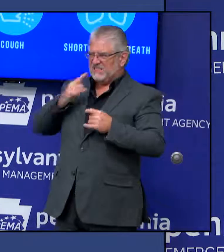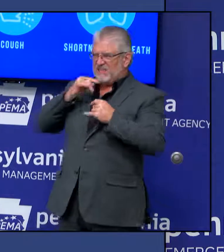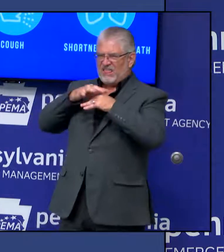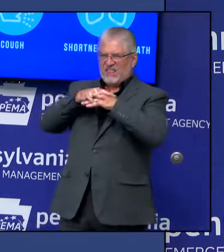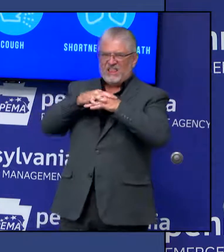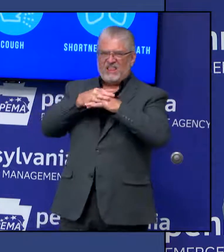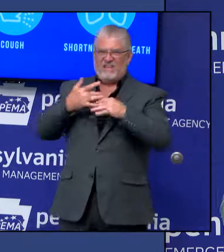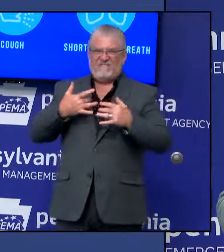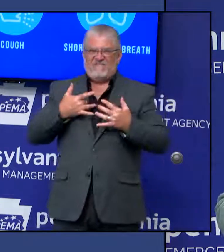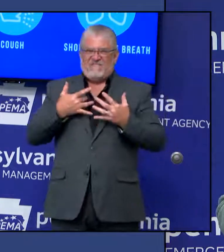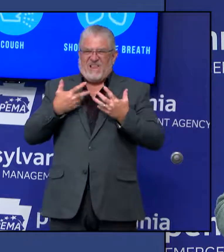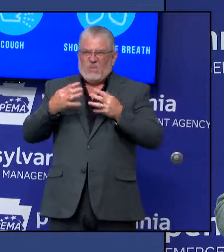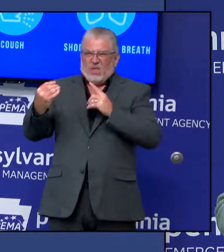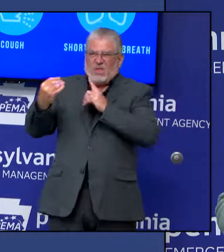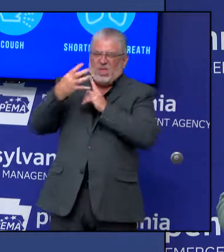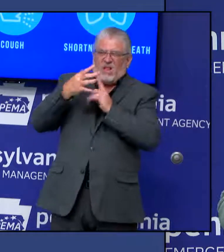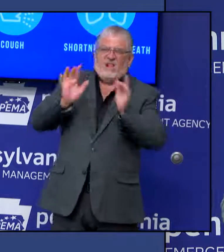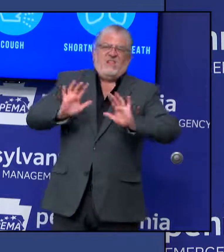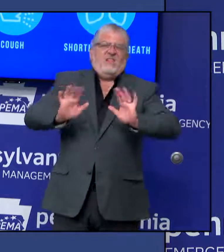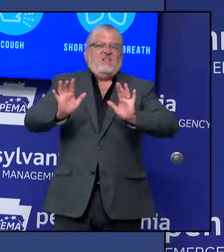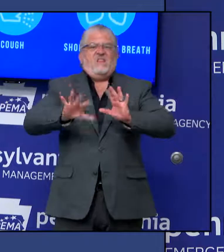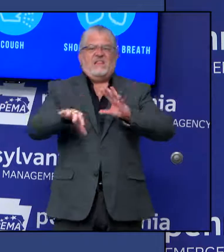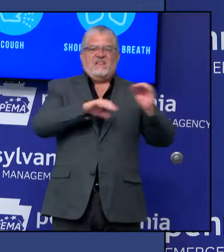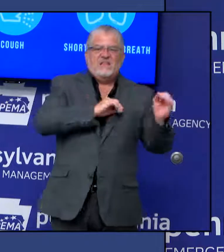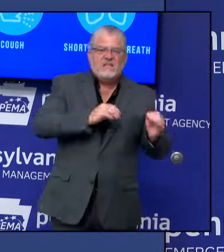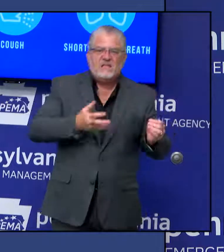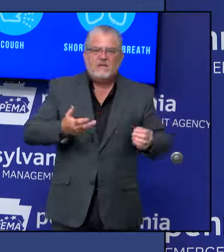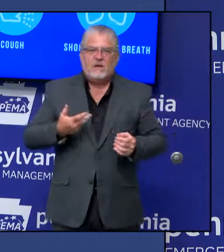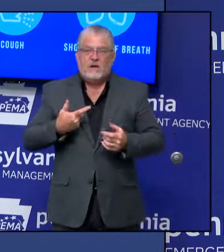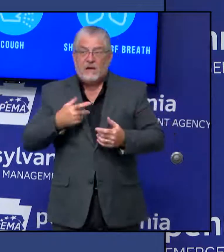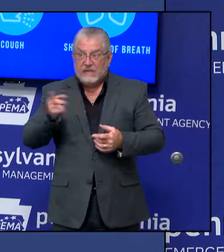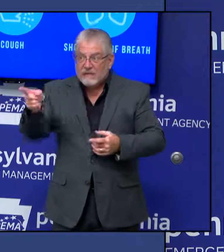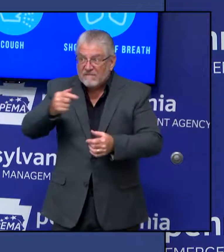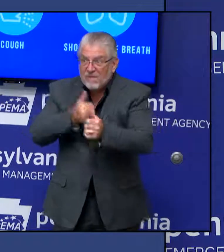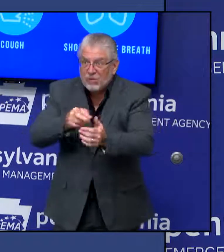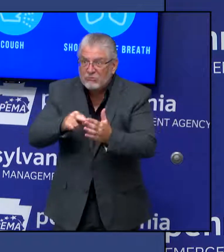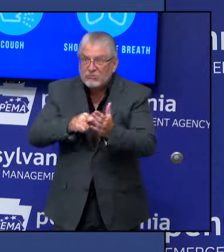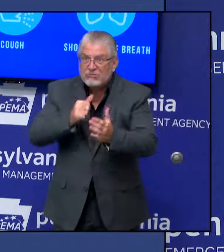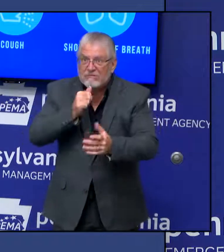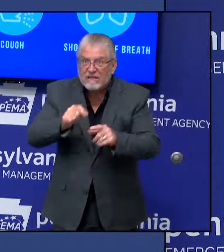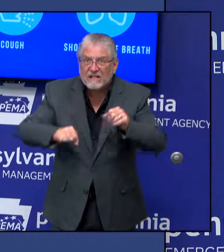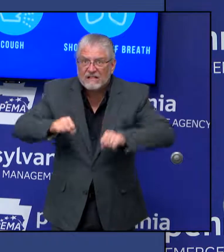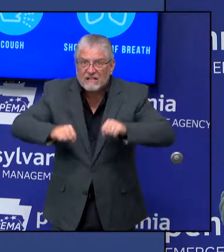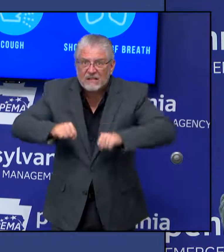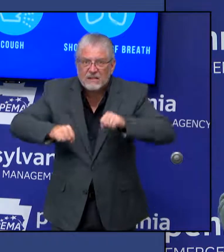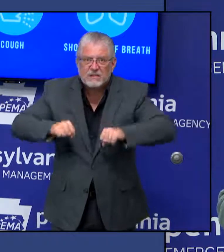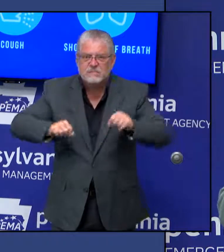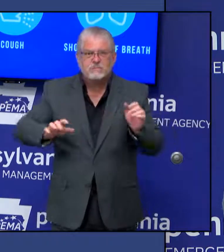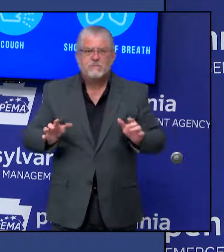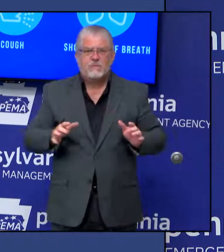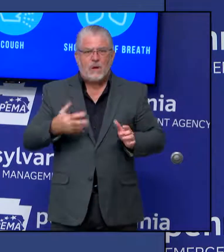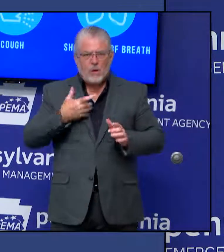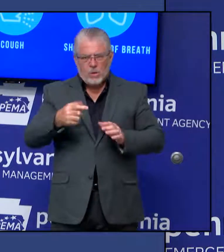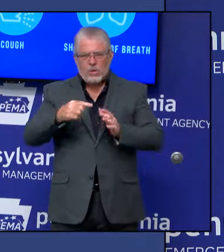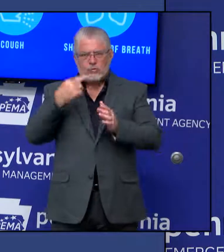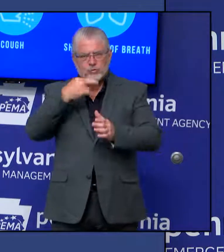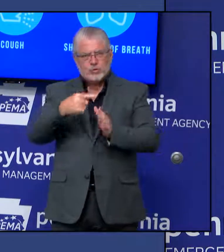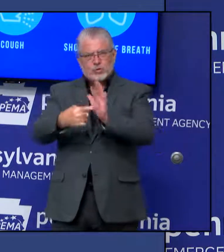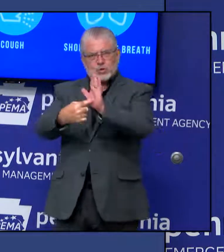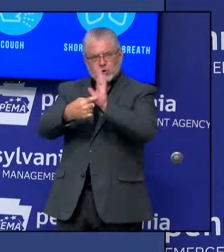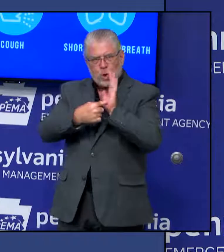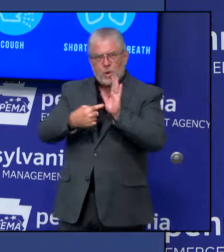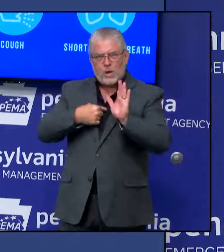exposed, that the restaurant might be following the rules. And so this is a way for the restaurants to demonstrate, not only to us, but actually to their